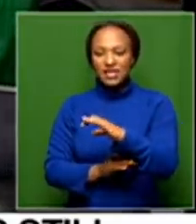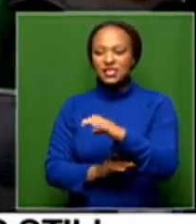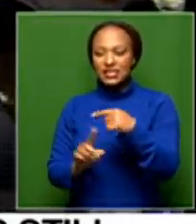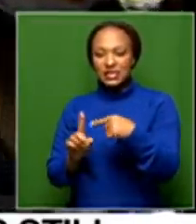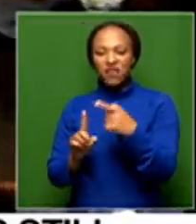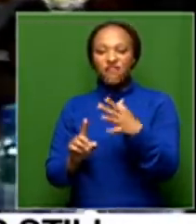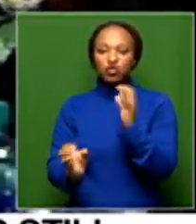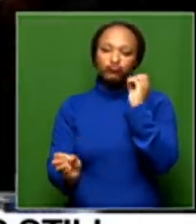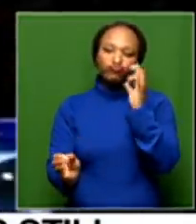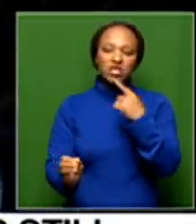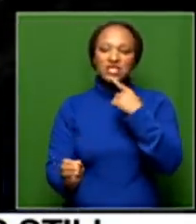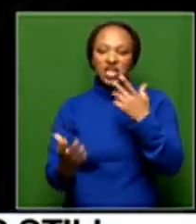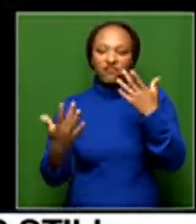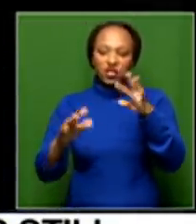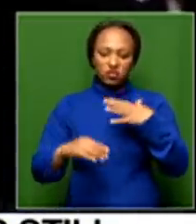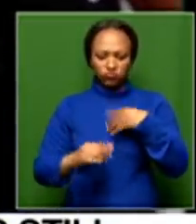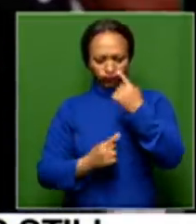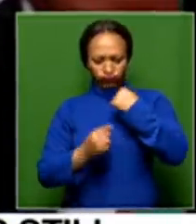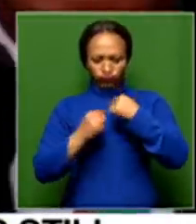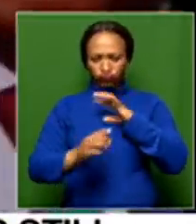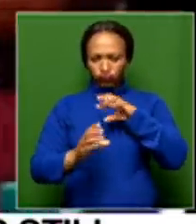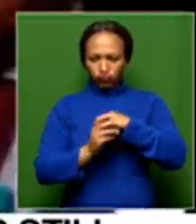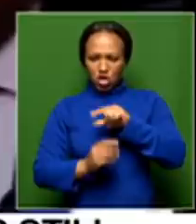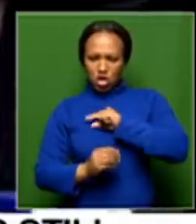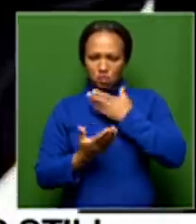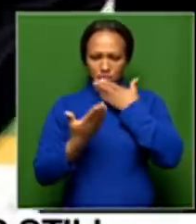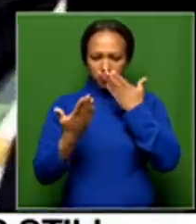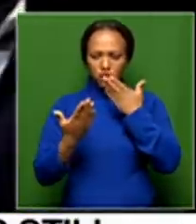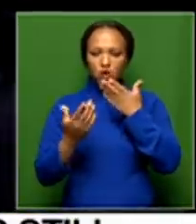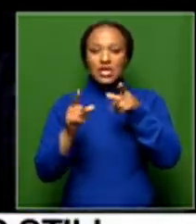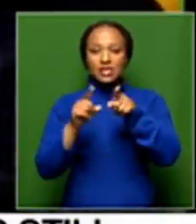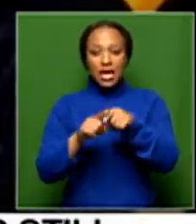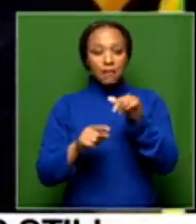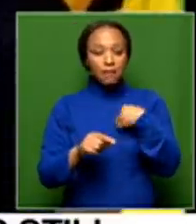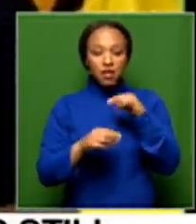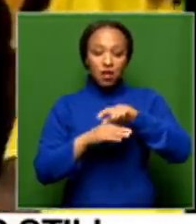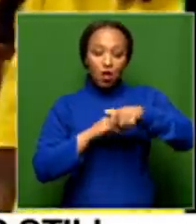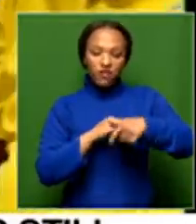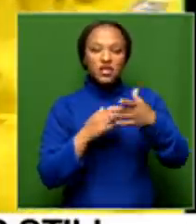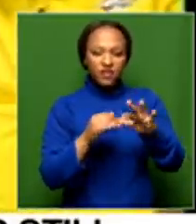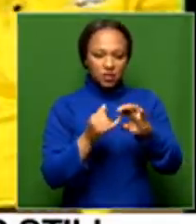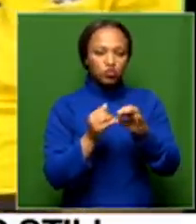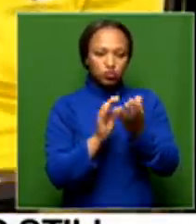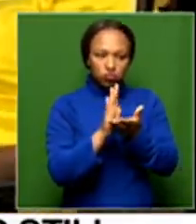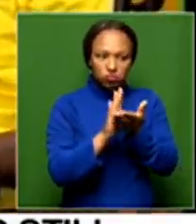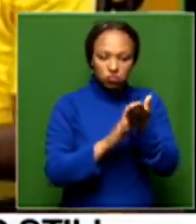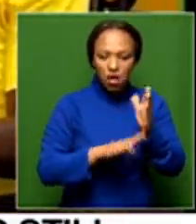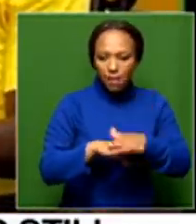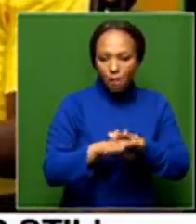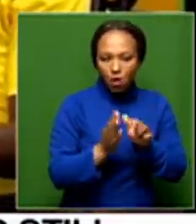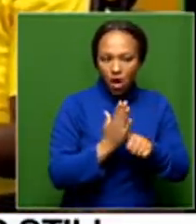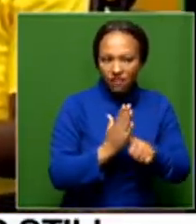have said, which, by the way, even in the press conference, he tried to advance that line. It's going to depend on